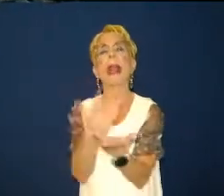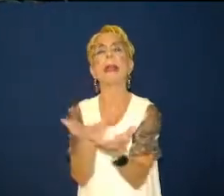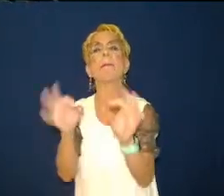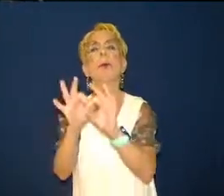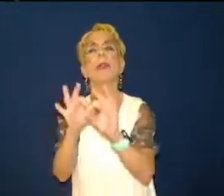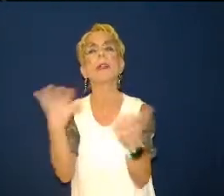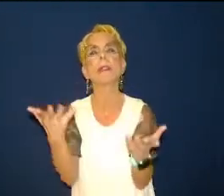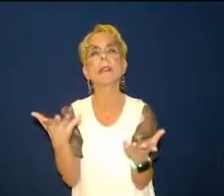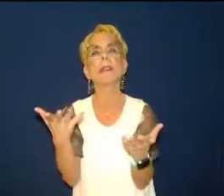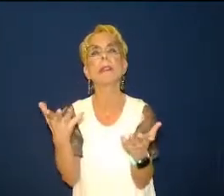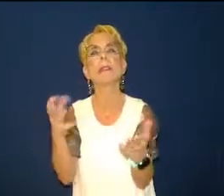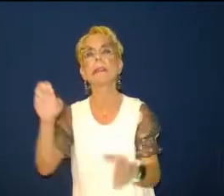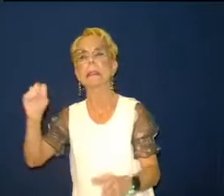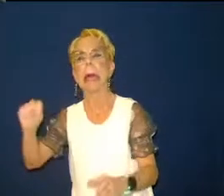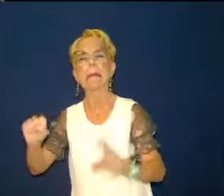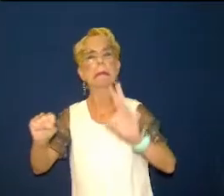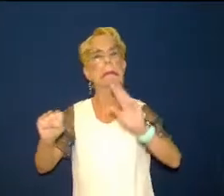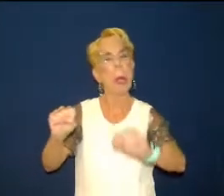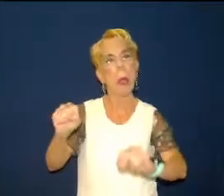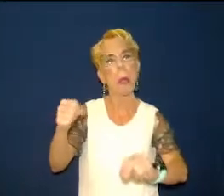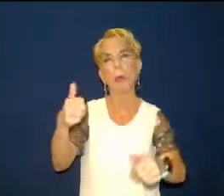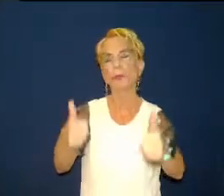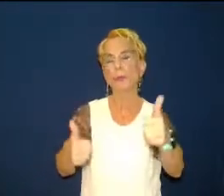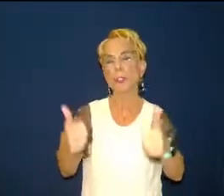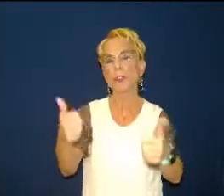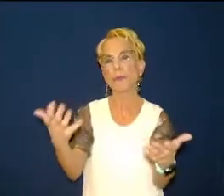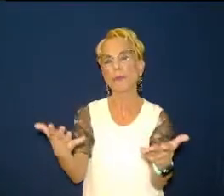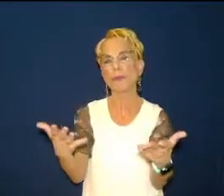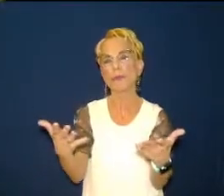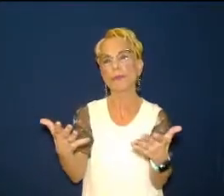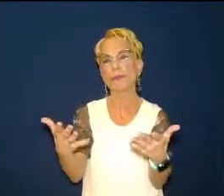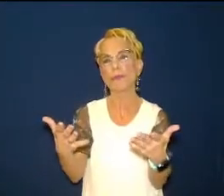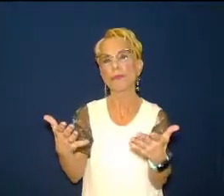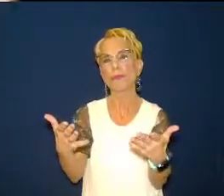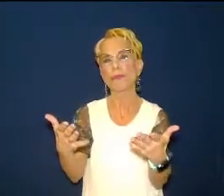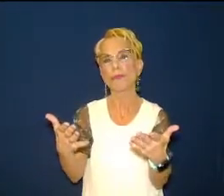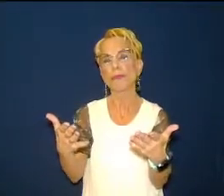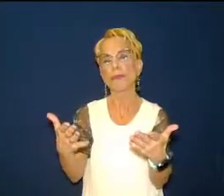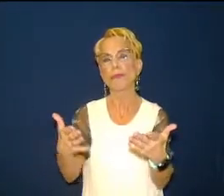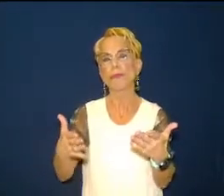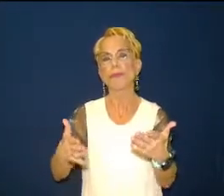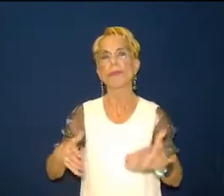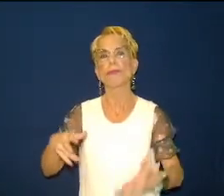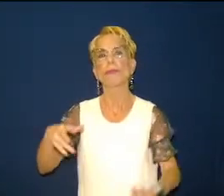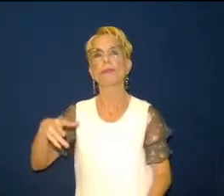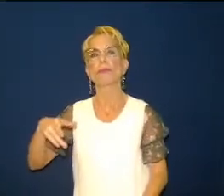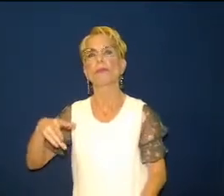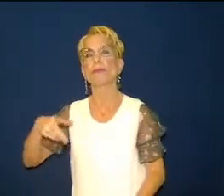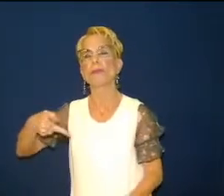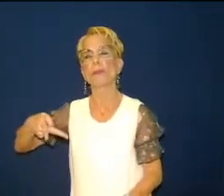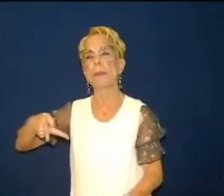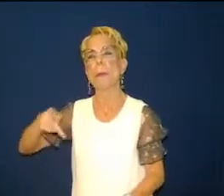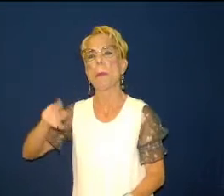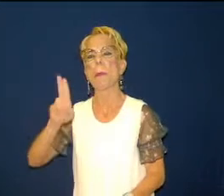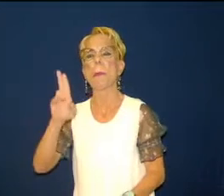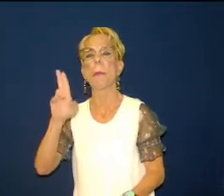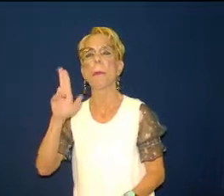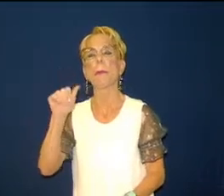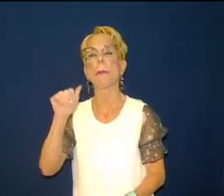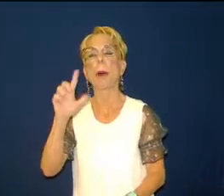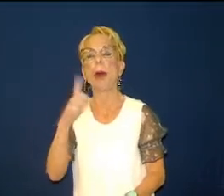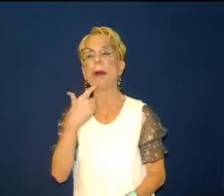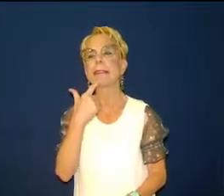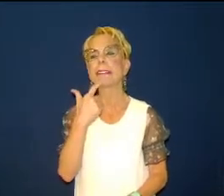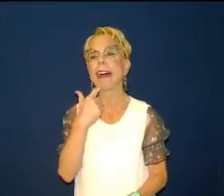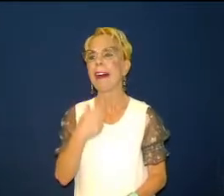you see the bible says in romans 1 16 for i am not ashamed of the gospel because it is the power of god